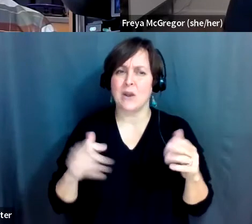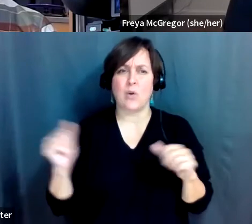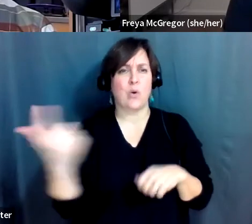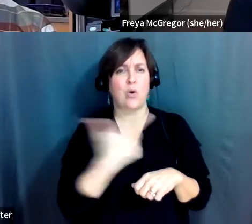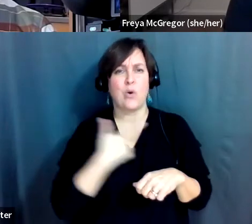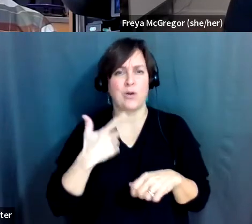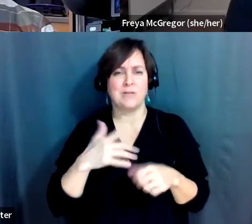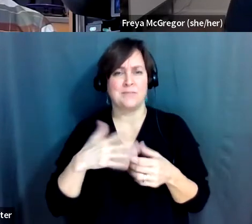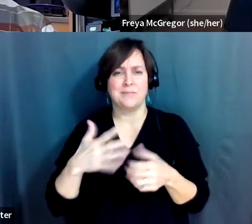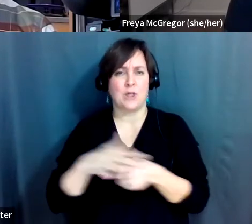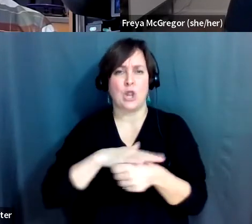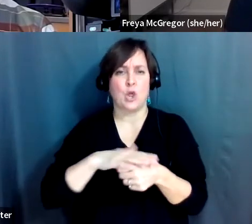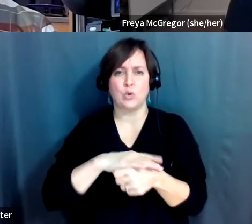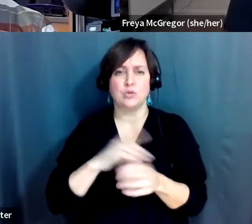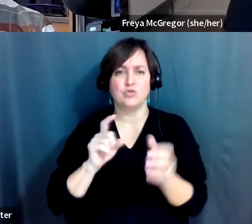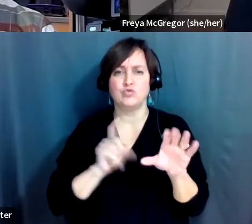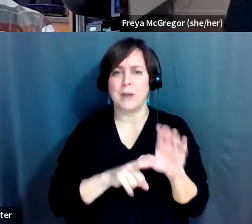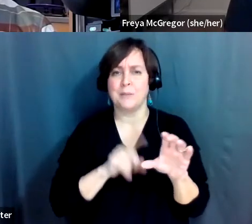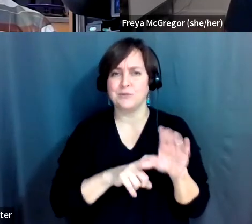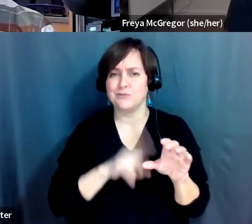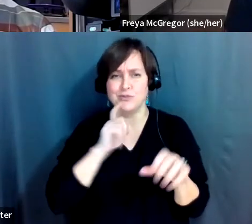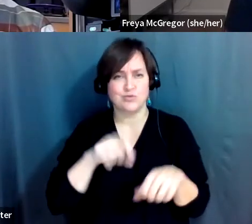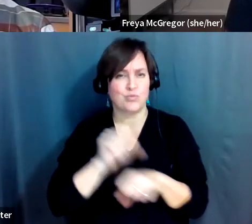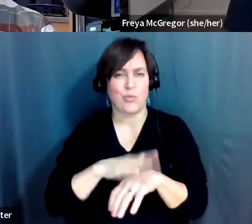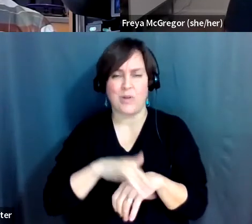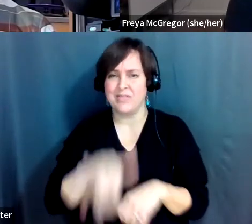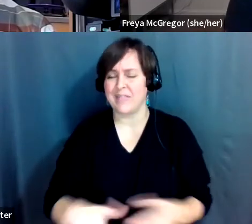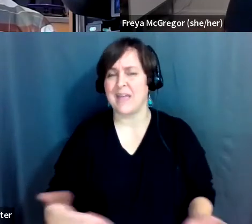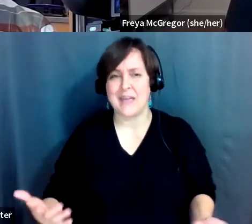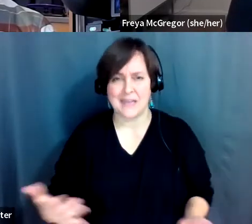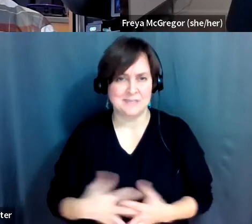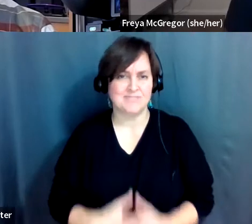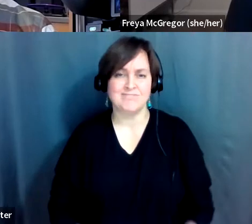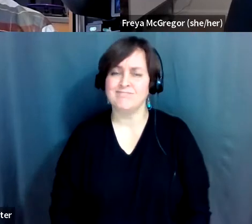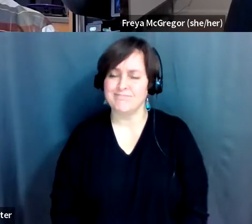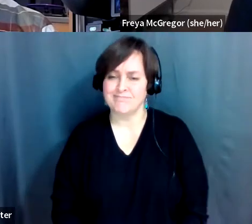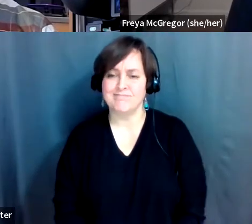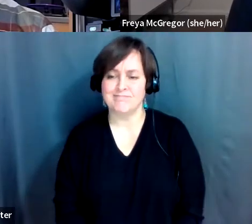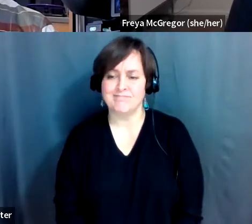local chapters should be working on to really incorporate the bird ability map in their own website.